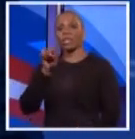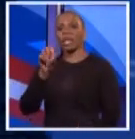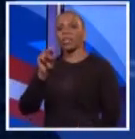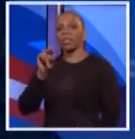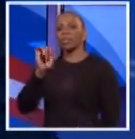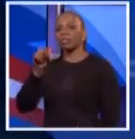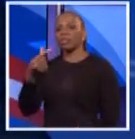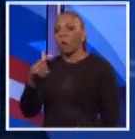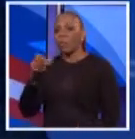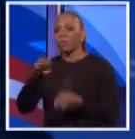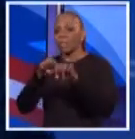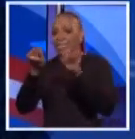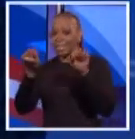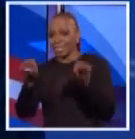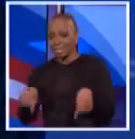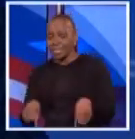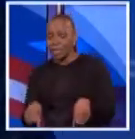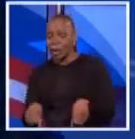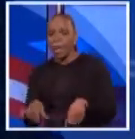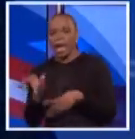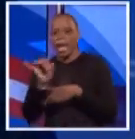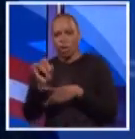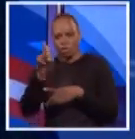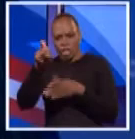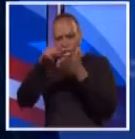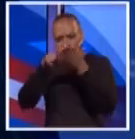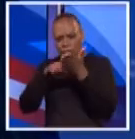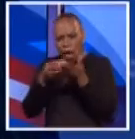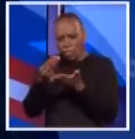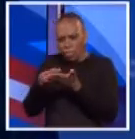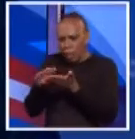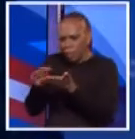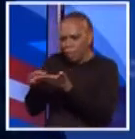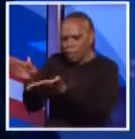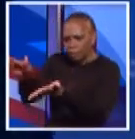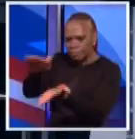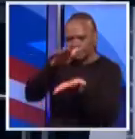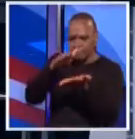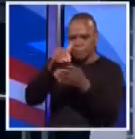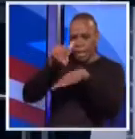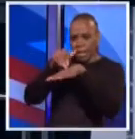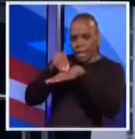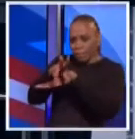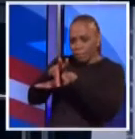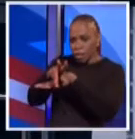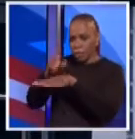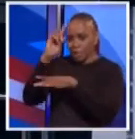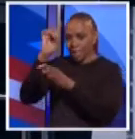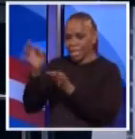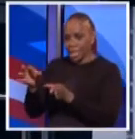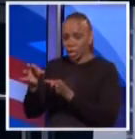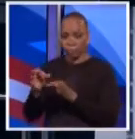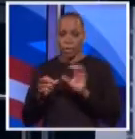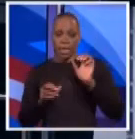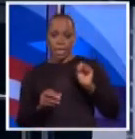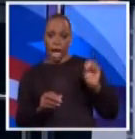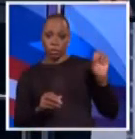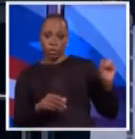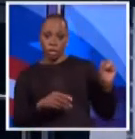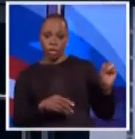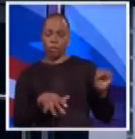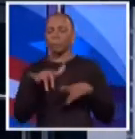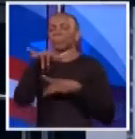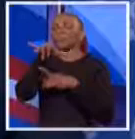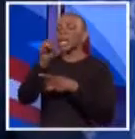And, again, I think there as well, you have to examine the flow of money that influenced these decisions. Mr. Stringer? Yeah, it's really great